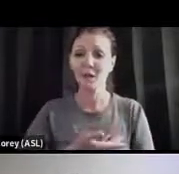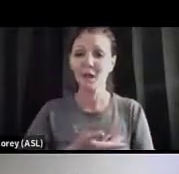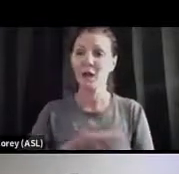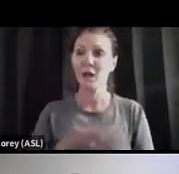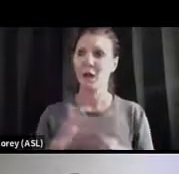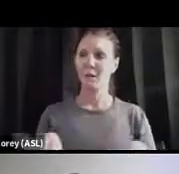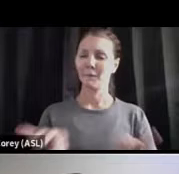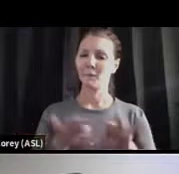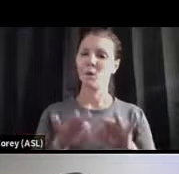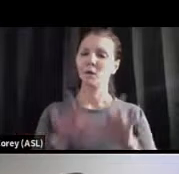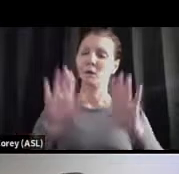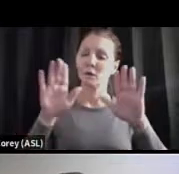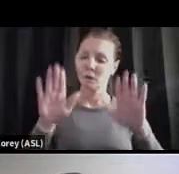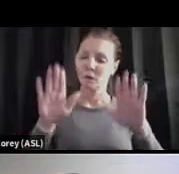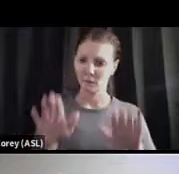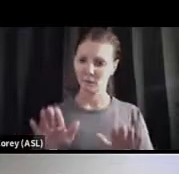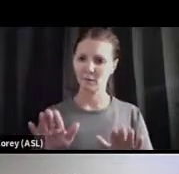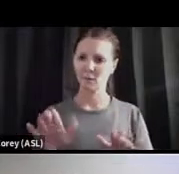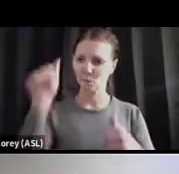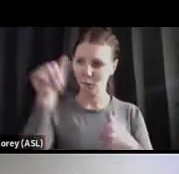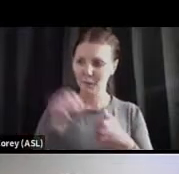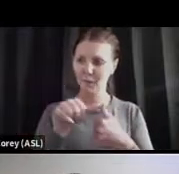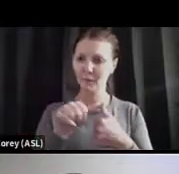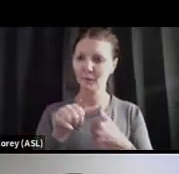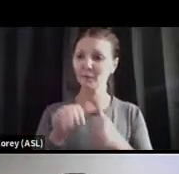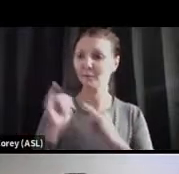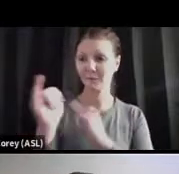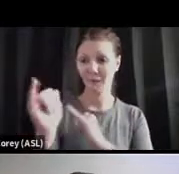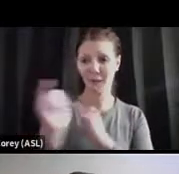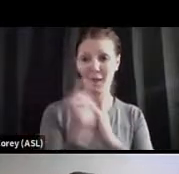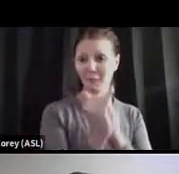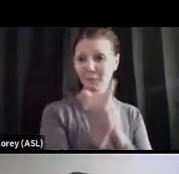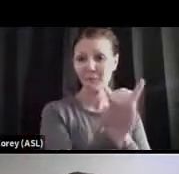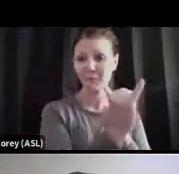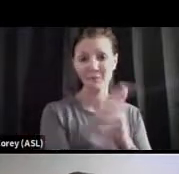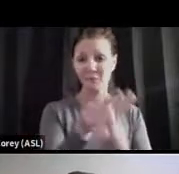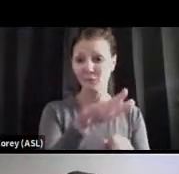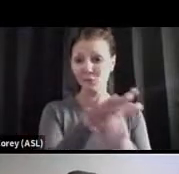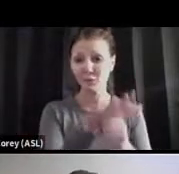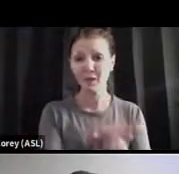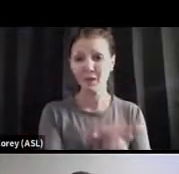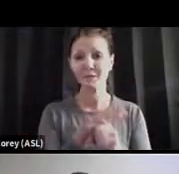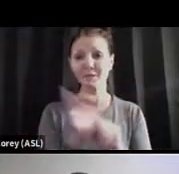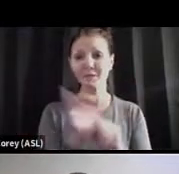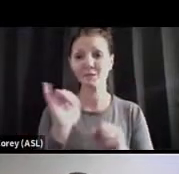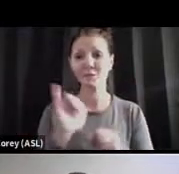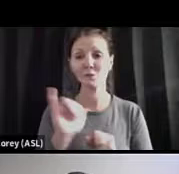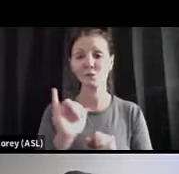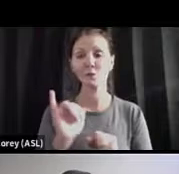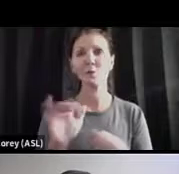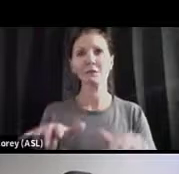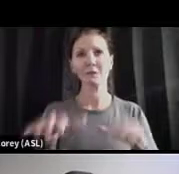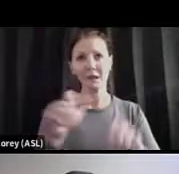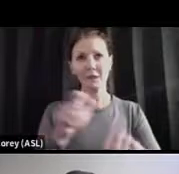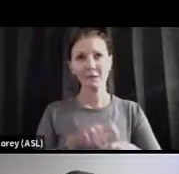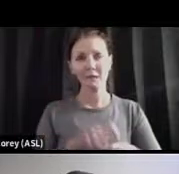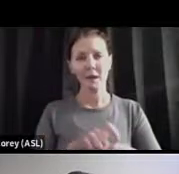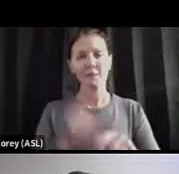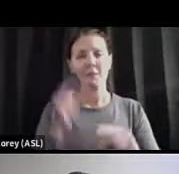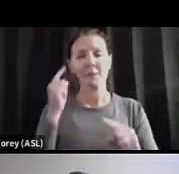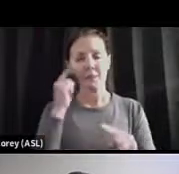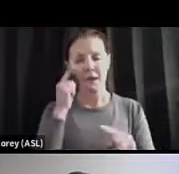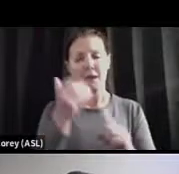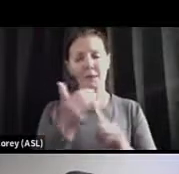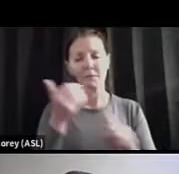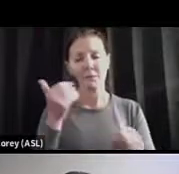breath and remember, you know, that other folks are also stressed. And that taking the time to sort of think your words through or wait before you